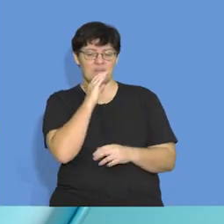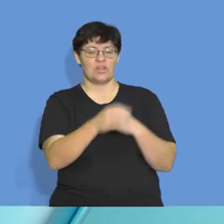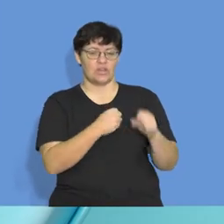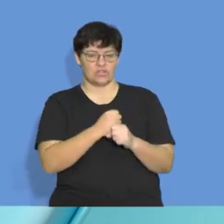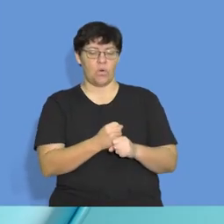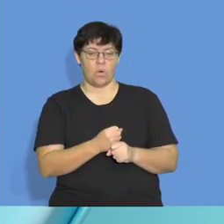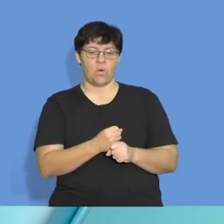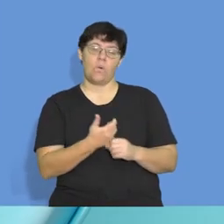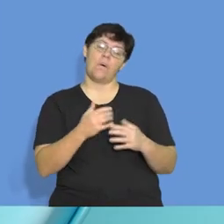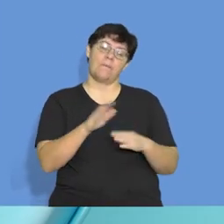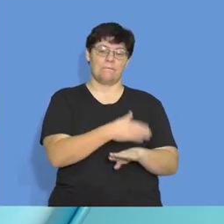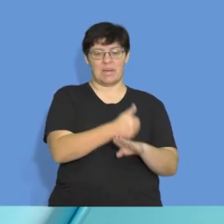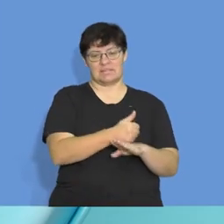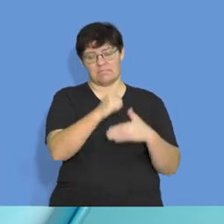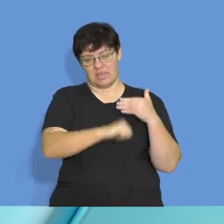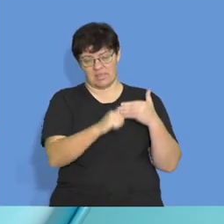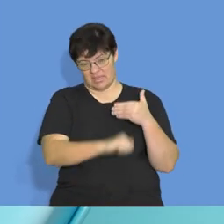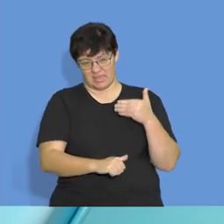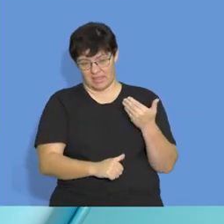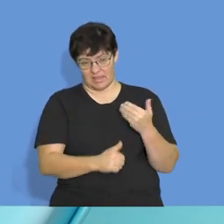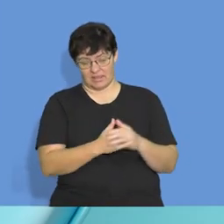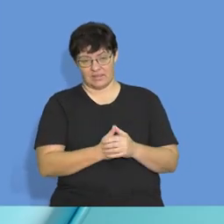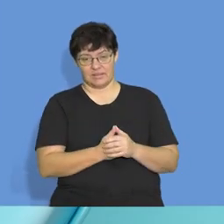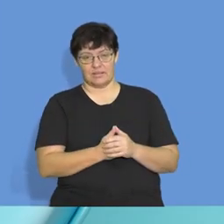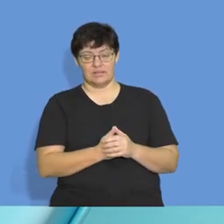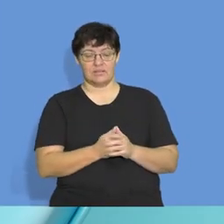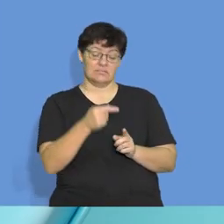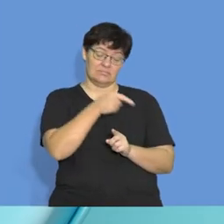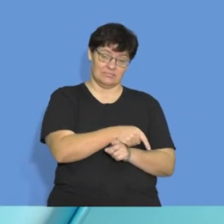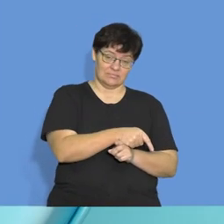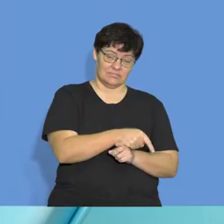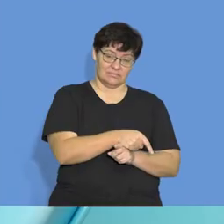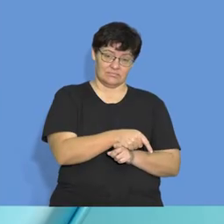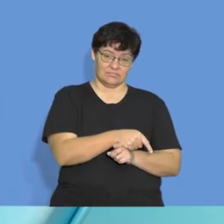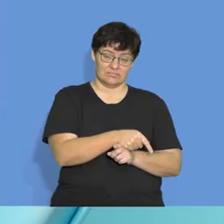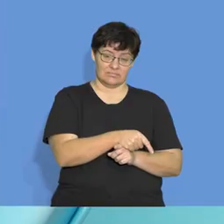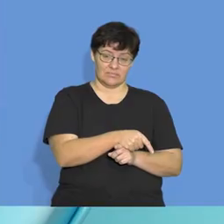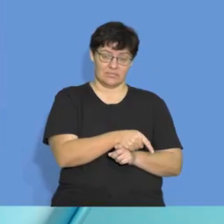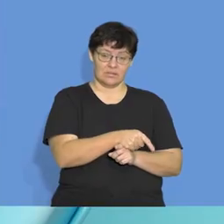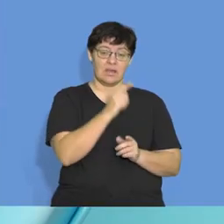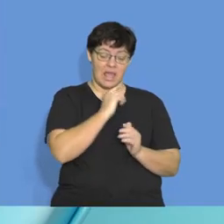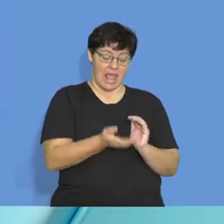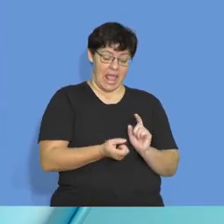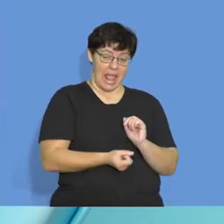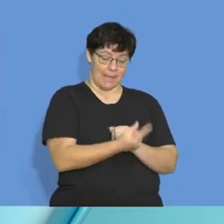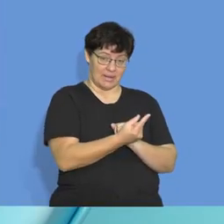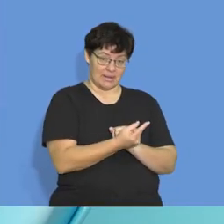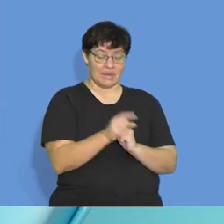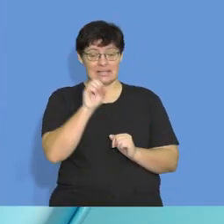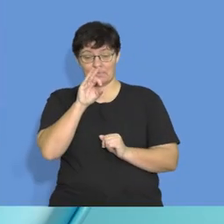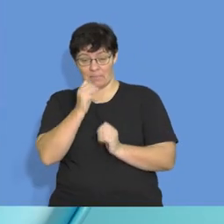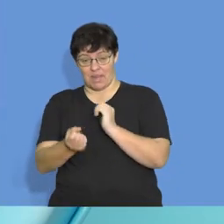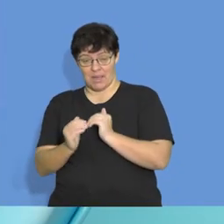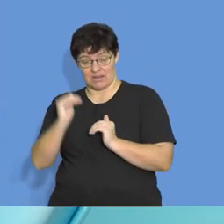or the base month, if you're working for different months. So the month in which the increase took place was September.